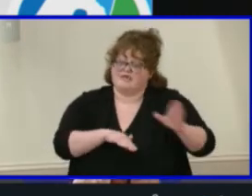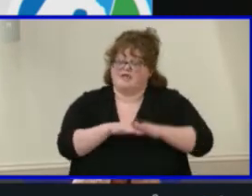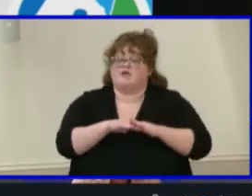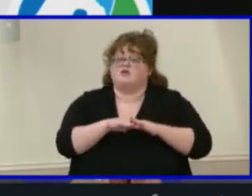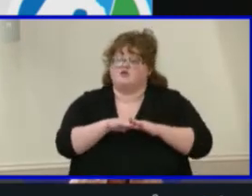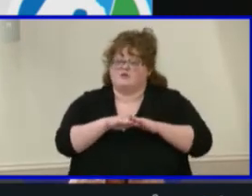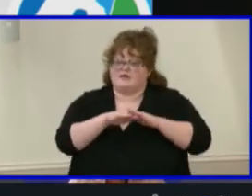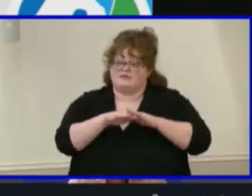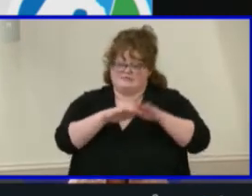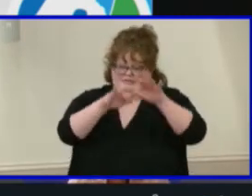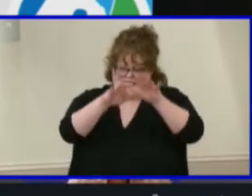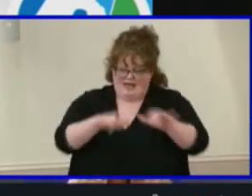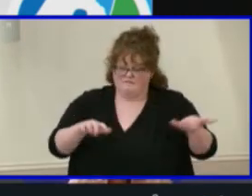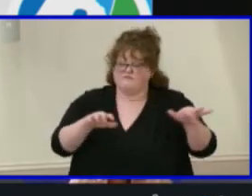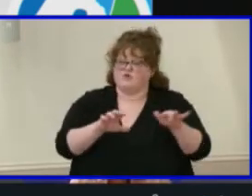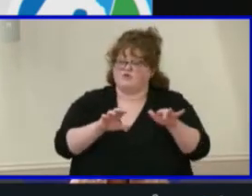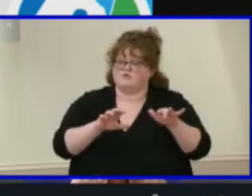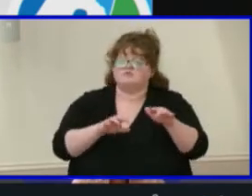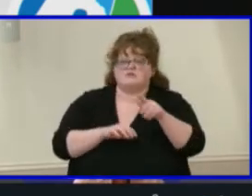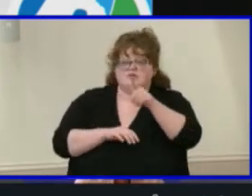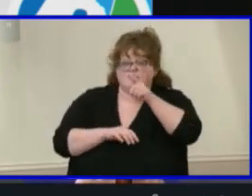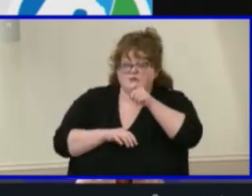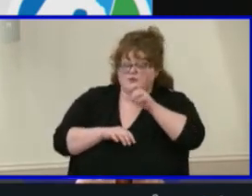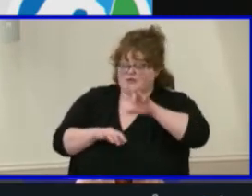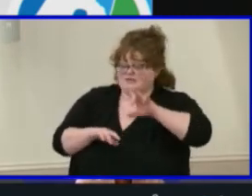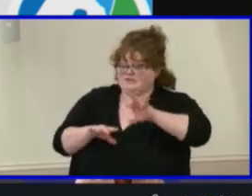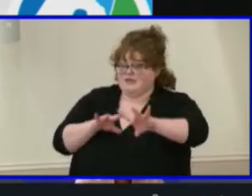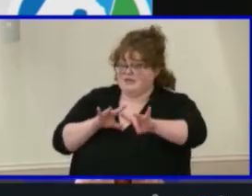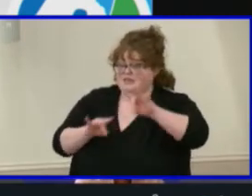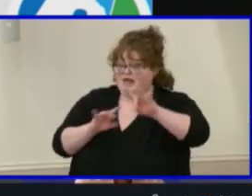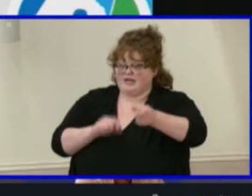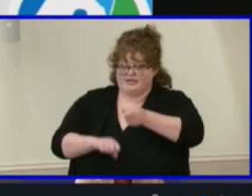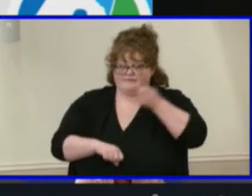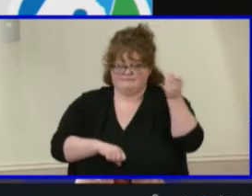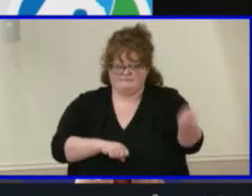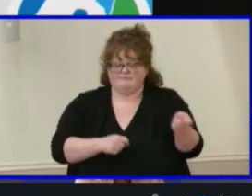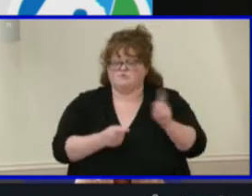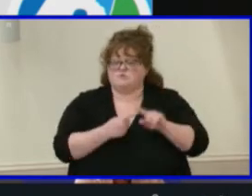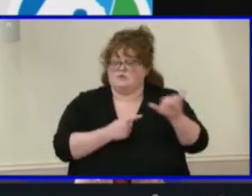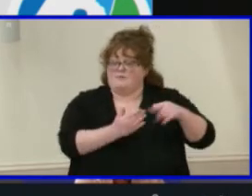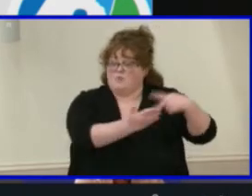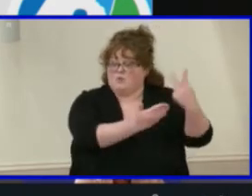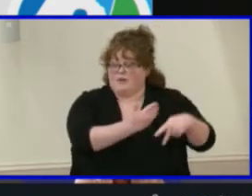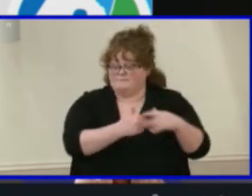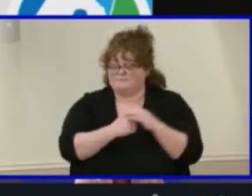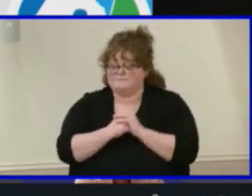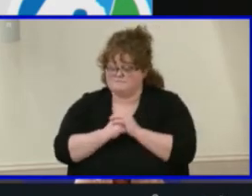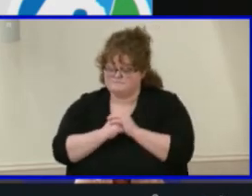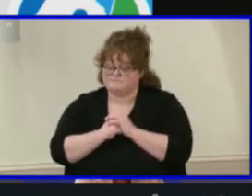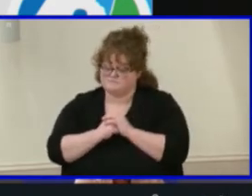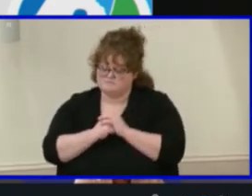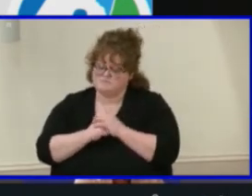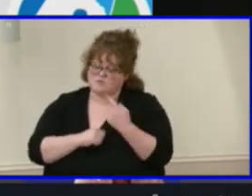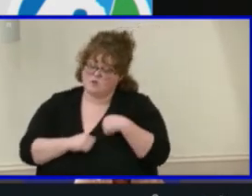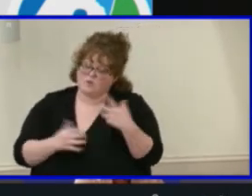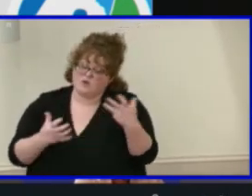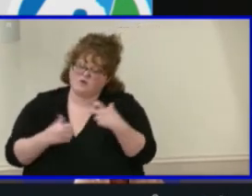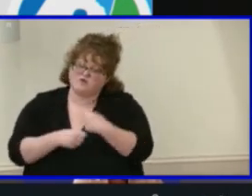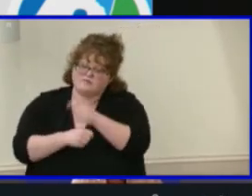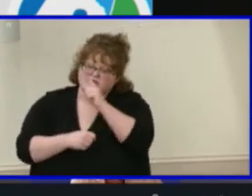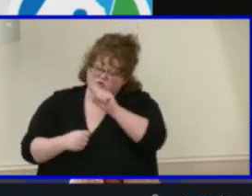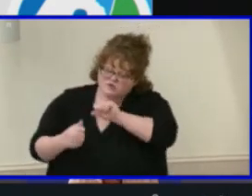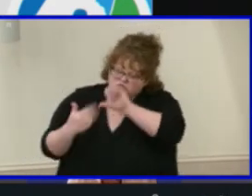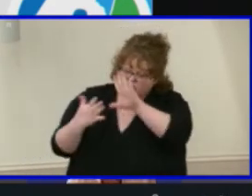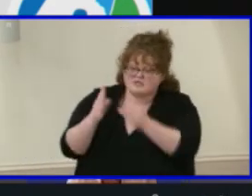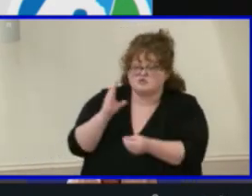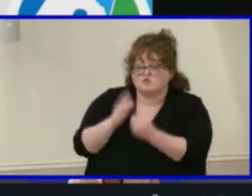Henrico County Public Schools students for the Maggie L. Walker Governor's School program. To address these growth opportunities, we would like